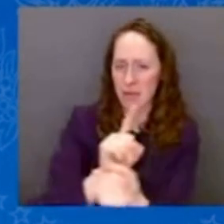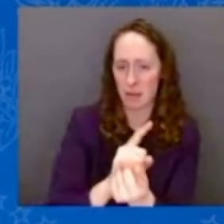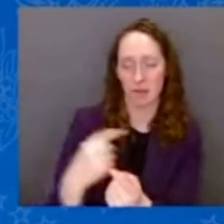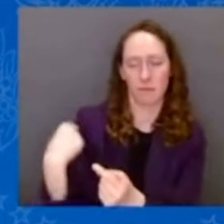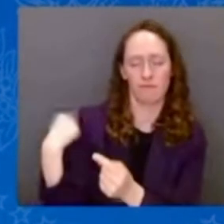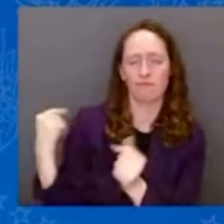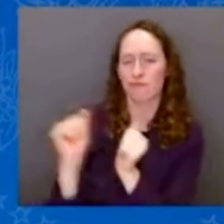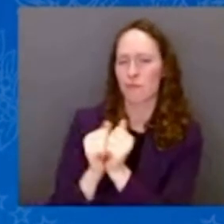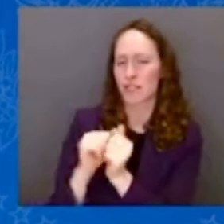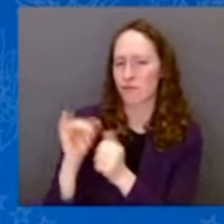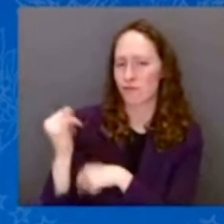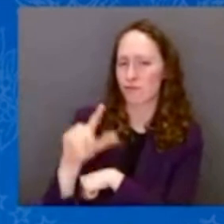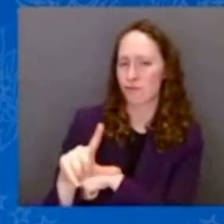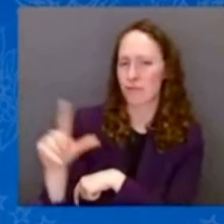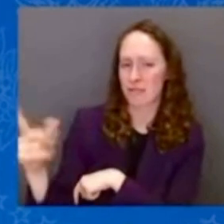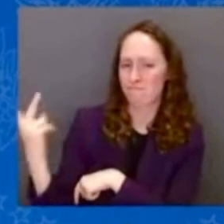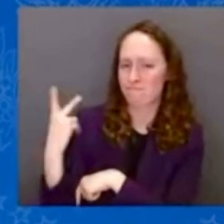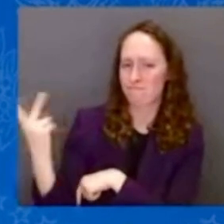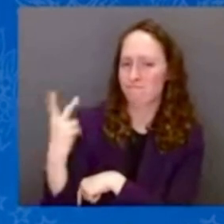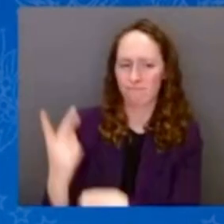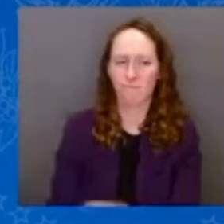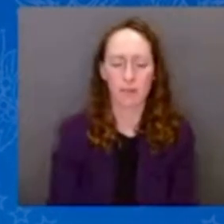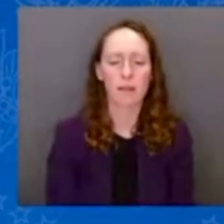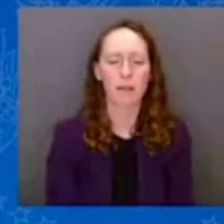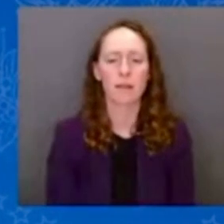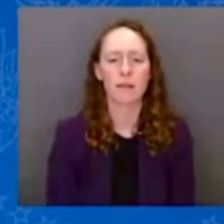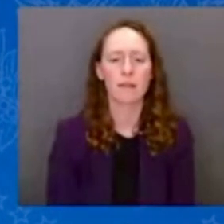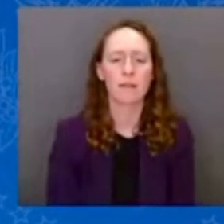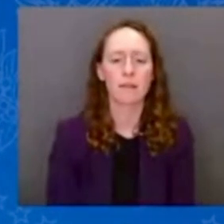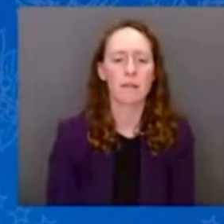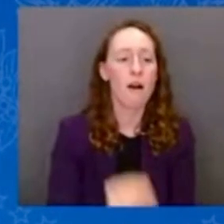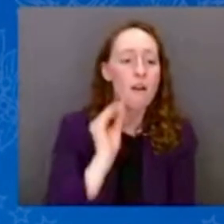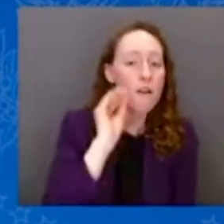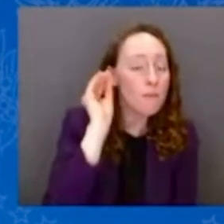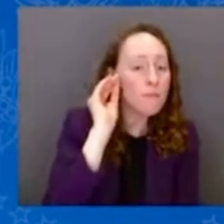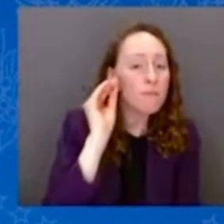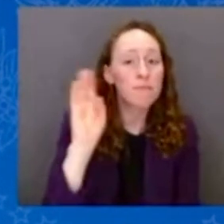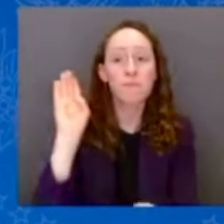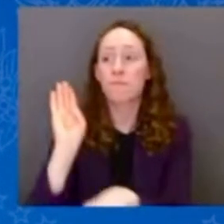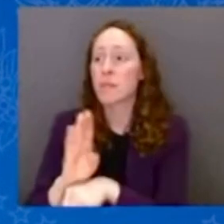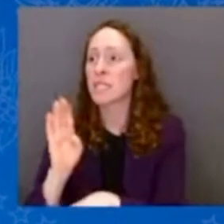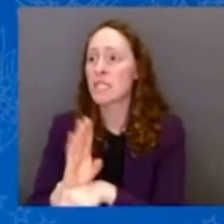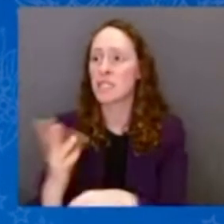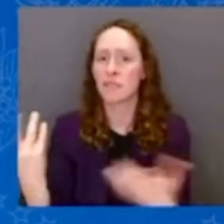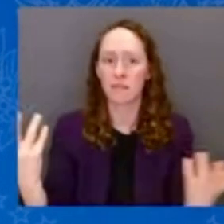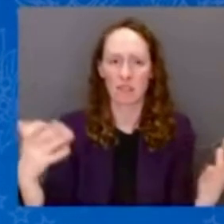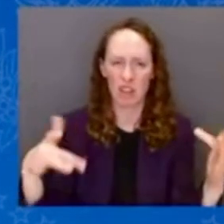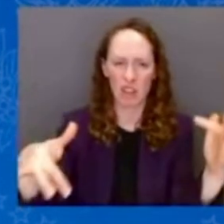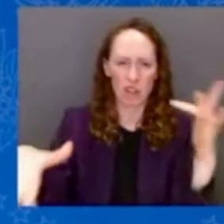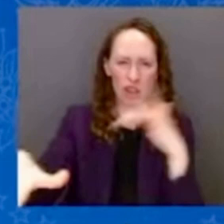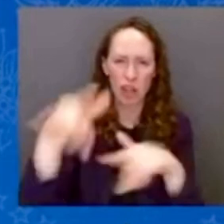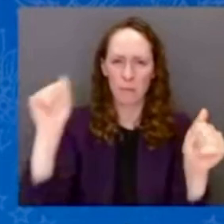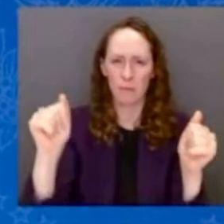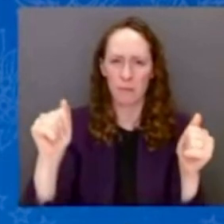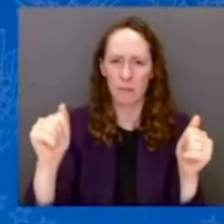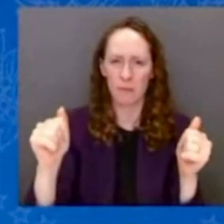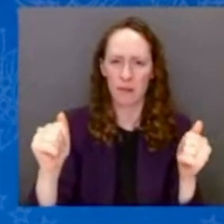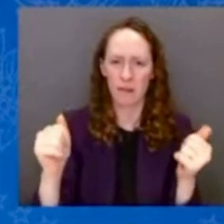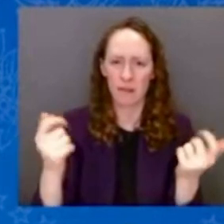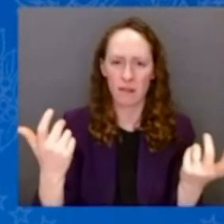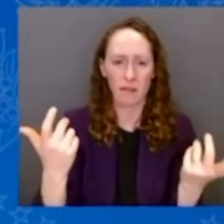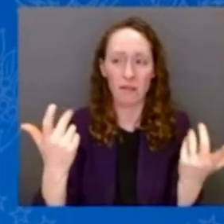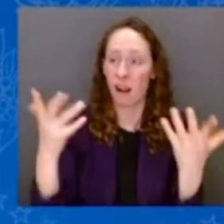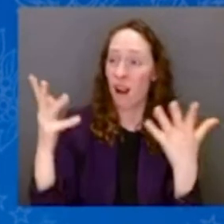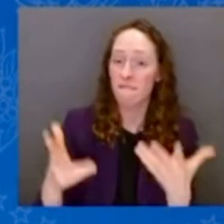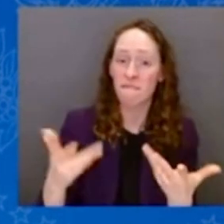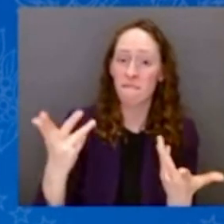of twisted materials, mixed up with personal items that mattered so much. Teddy bears, family